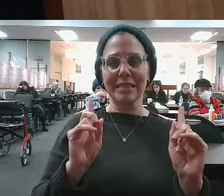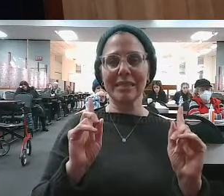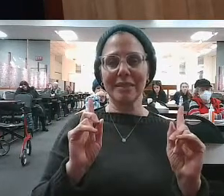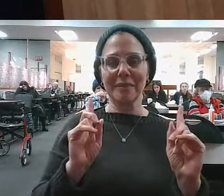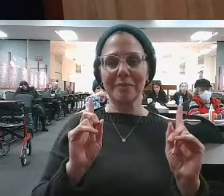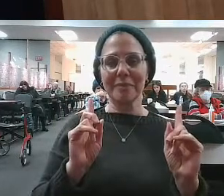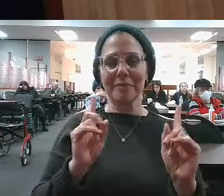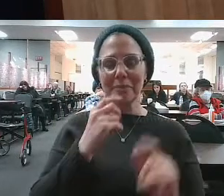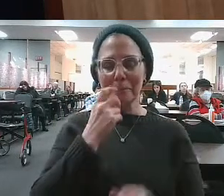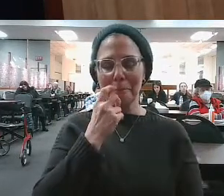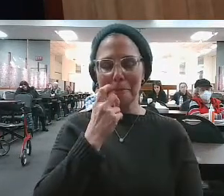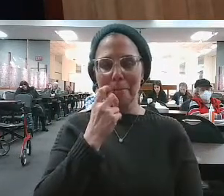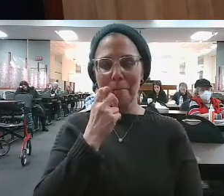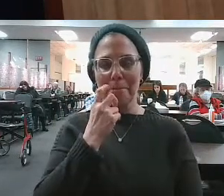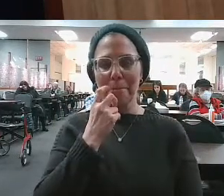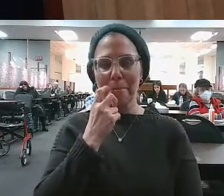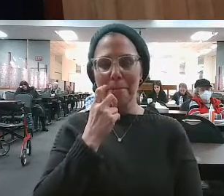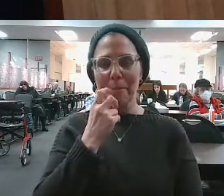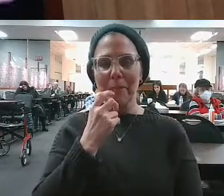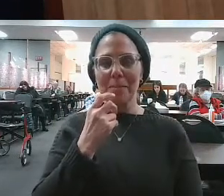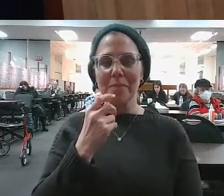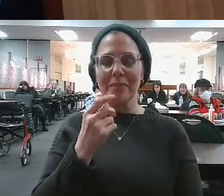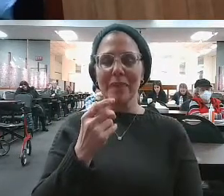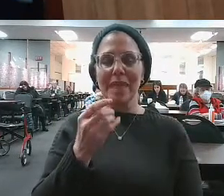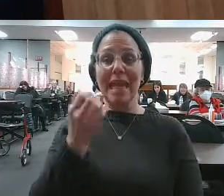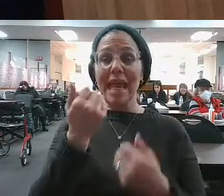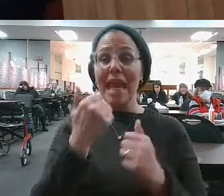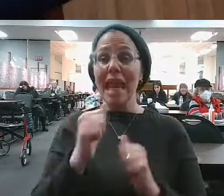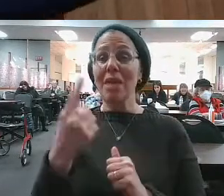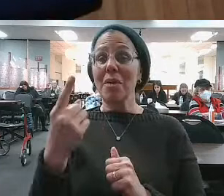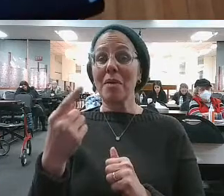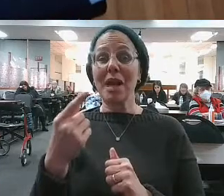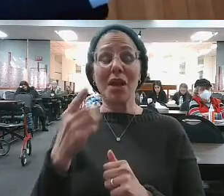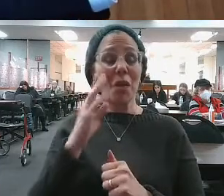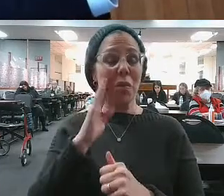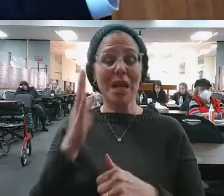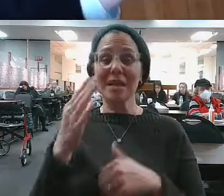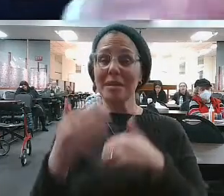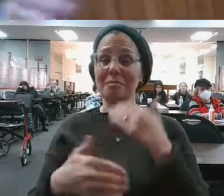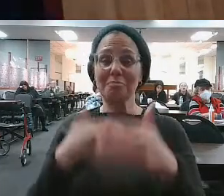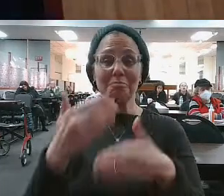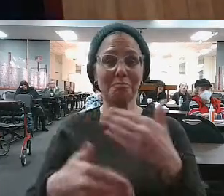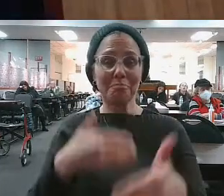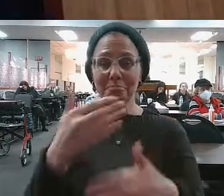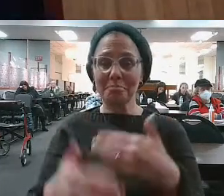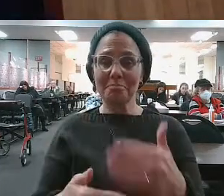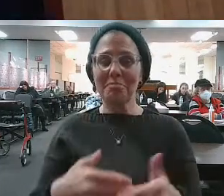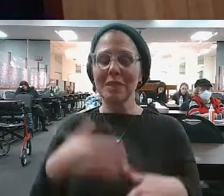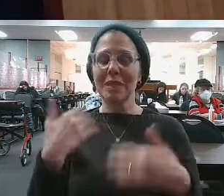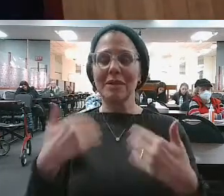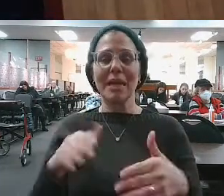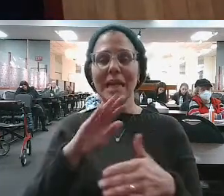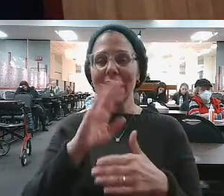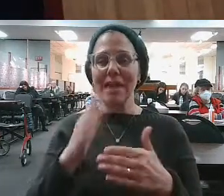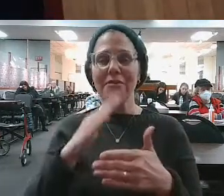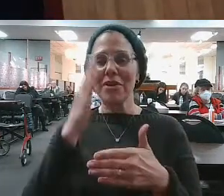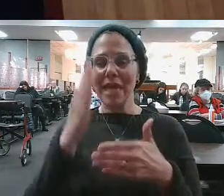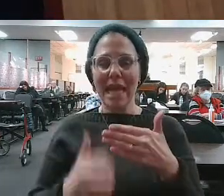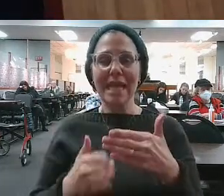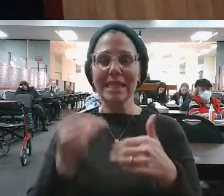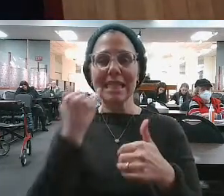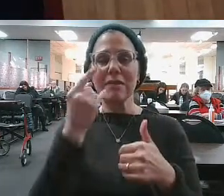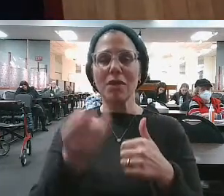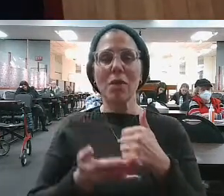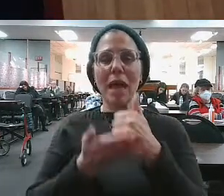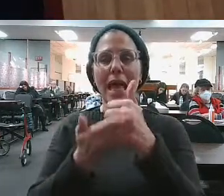actualizes through all of the other people whom I enable to grow as well. the Nitziv writes this idea by Avram